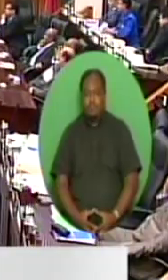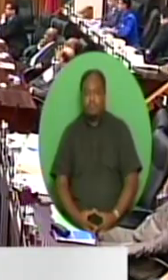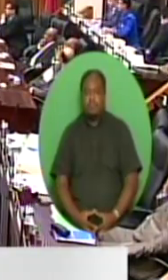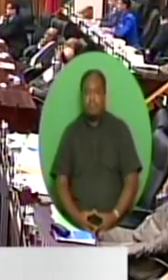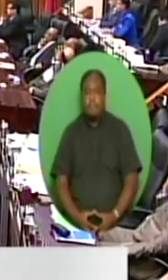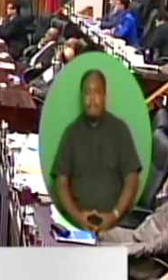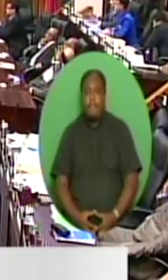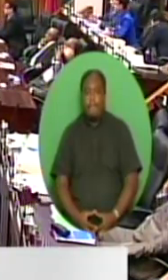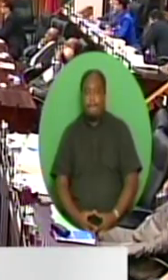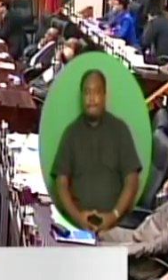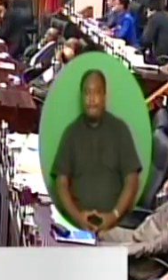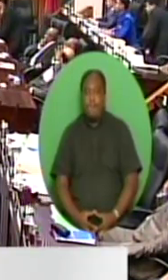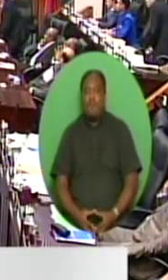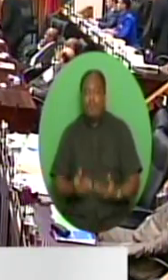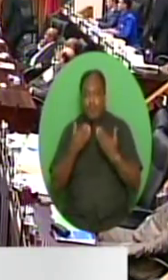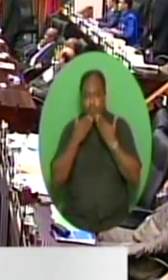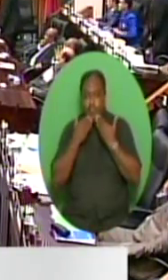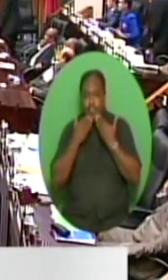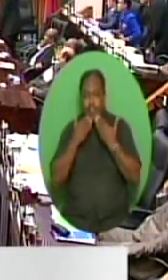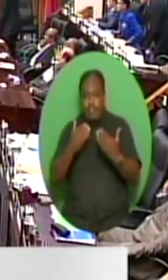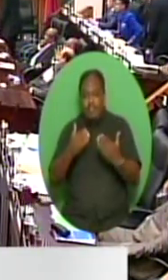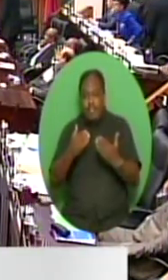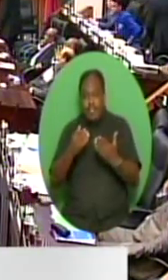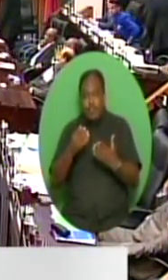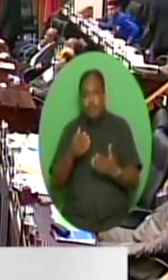thoughts on the budget. Rishi Hari Nanan, C News. Nanan, News.